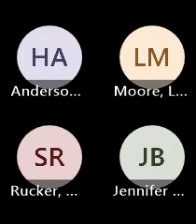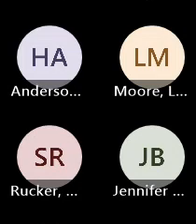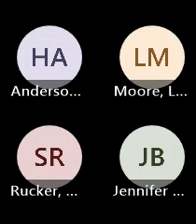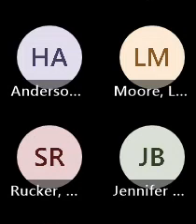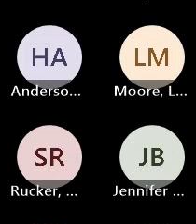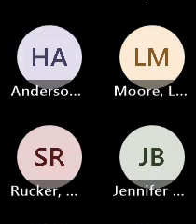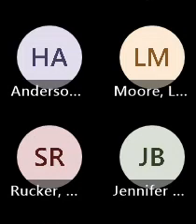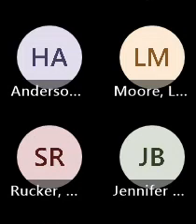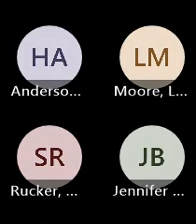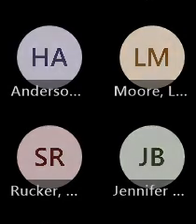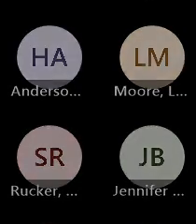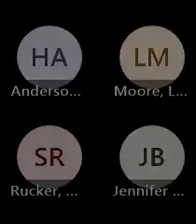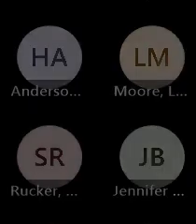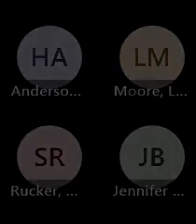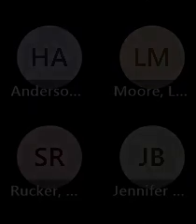thank you